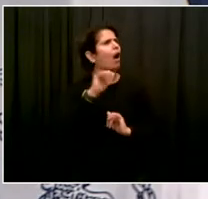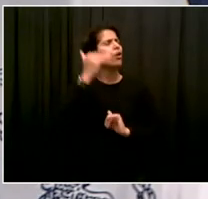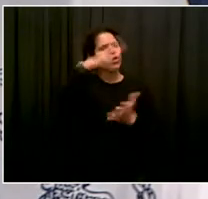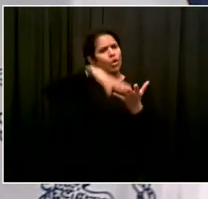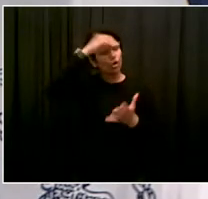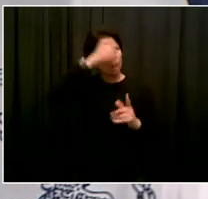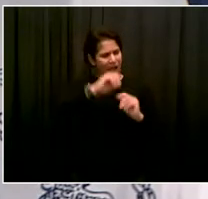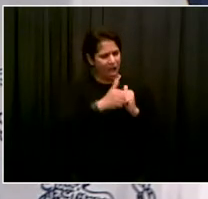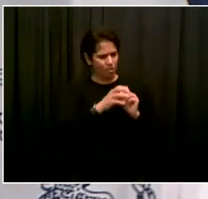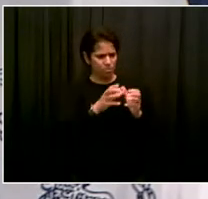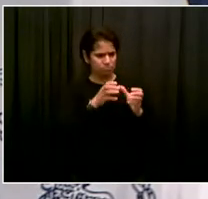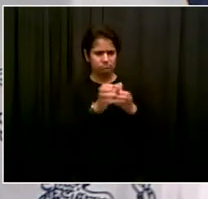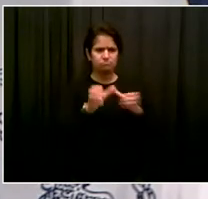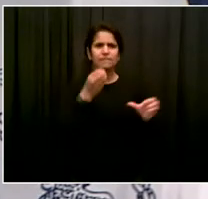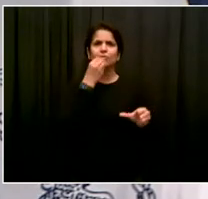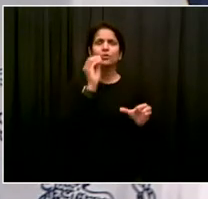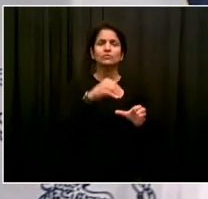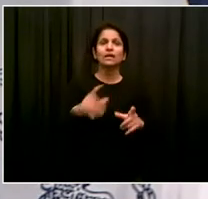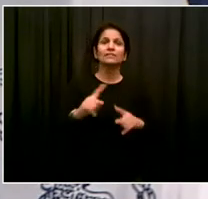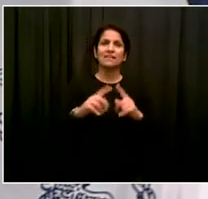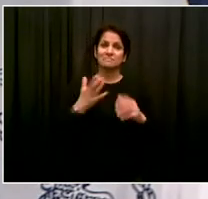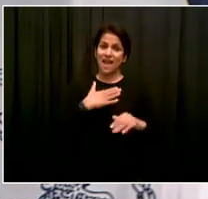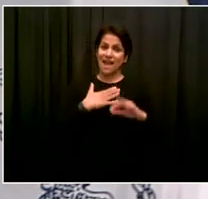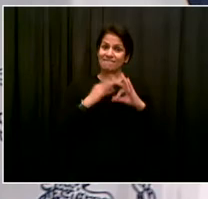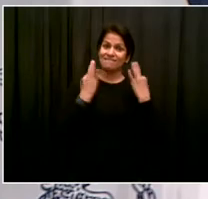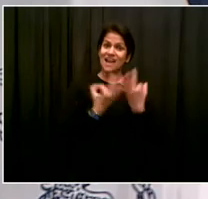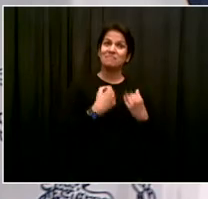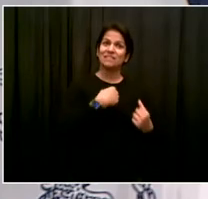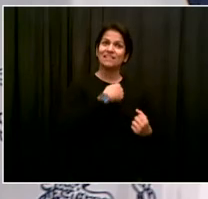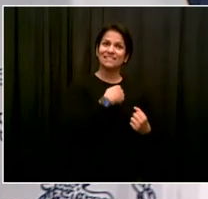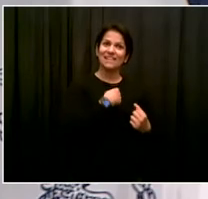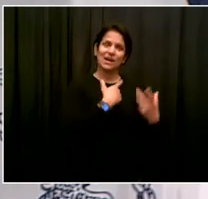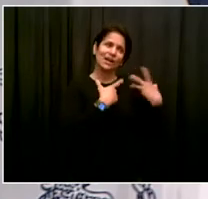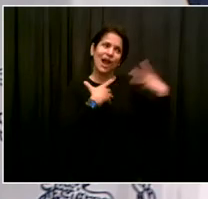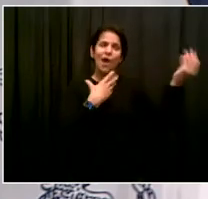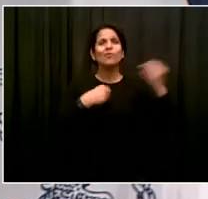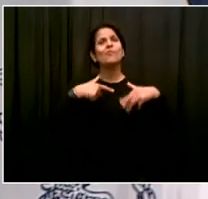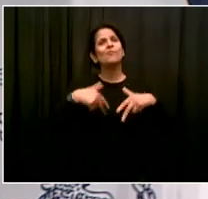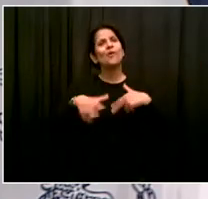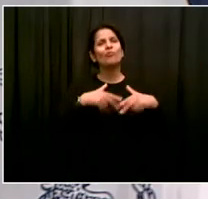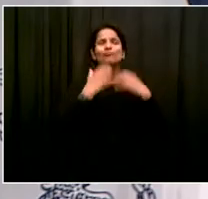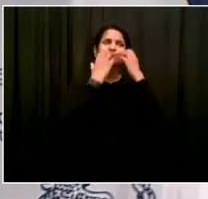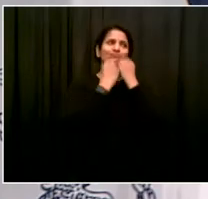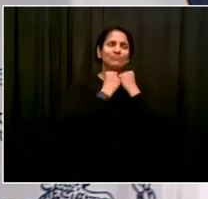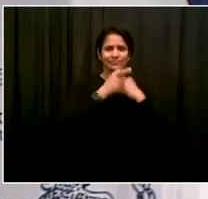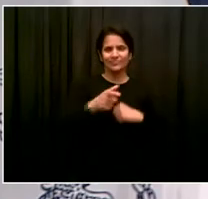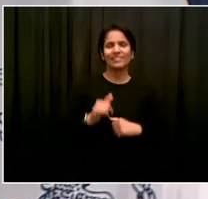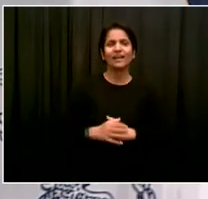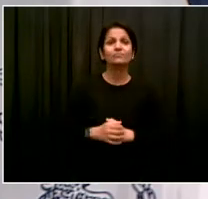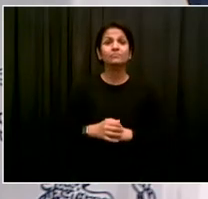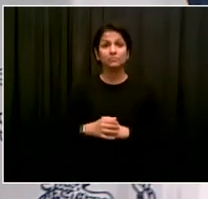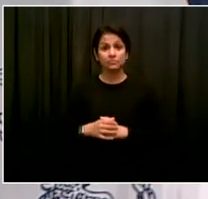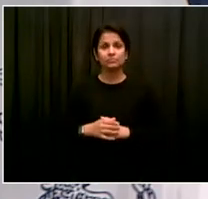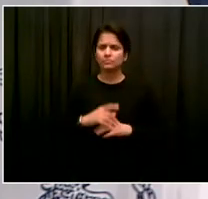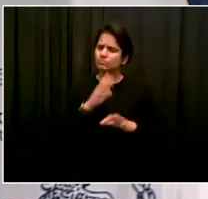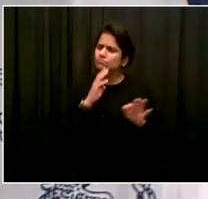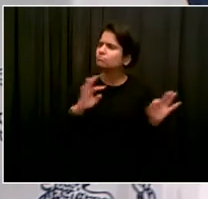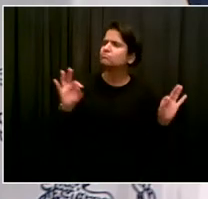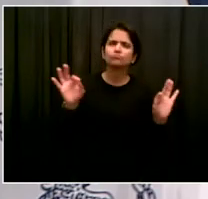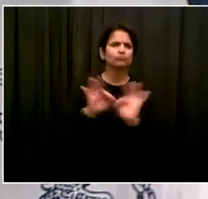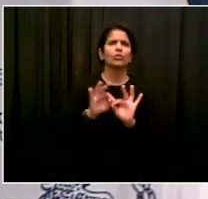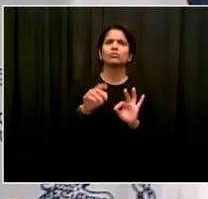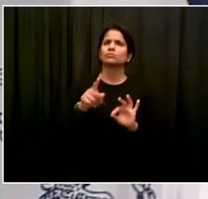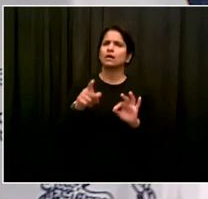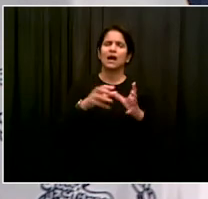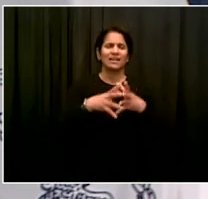It's something we do need to get to a citywide level over time, and we need to get people connected to it. It takes some